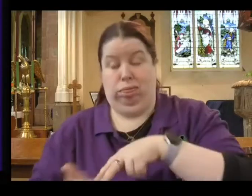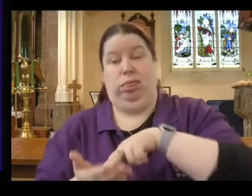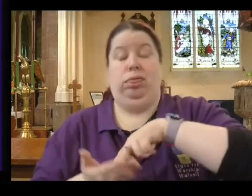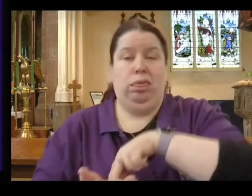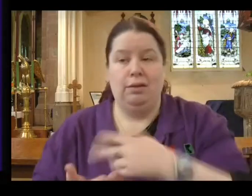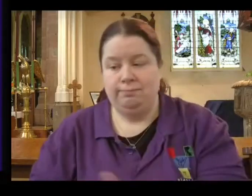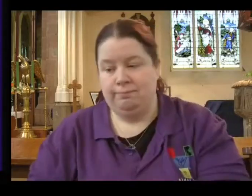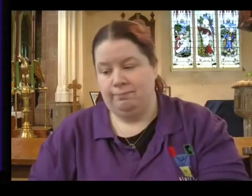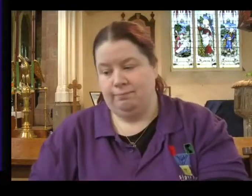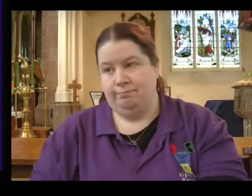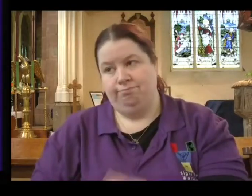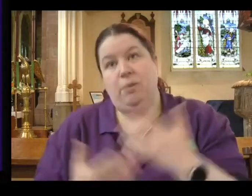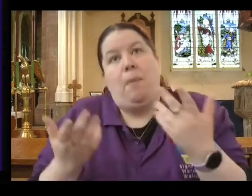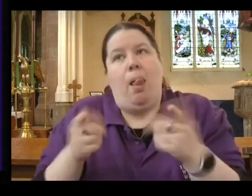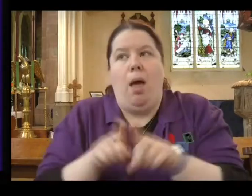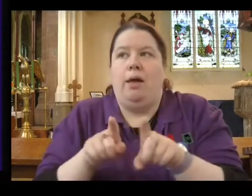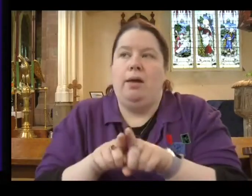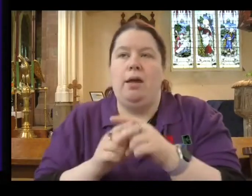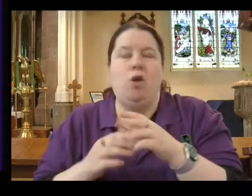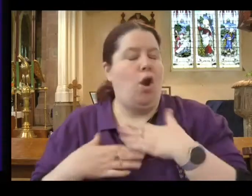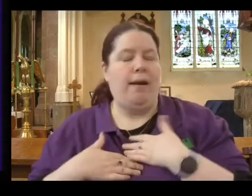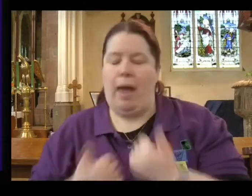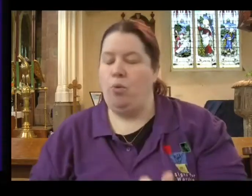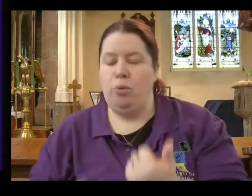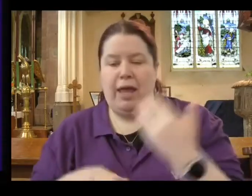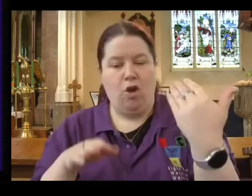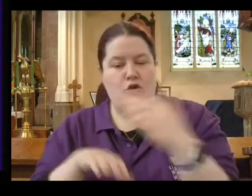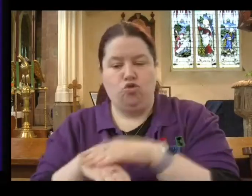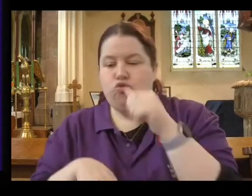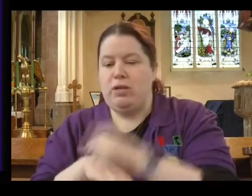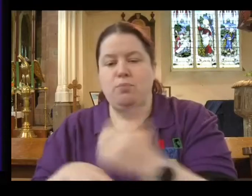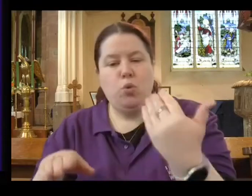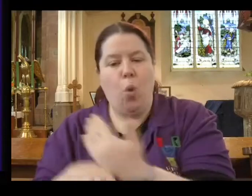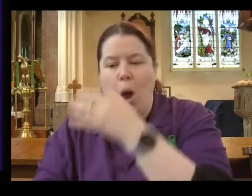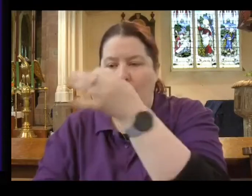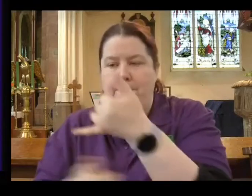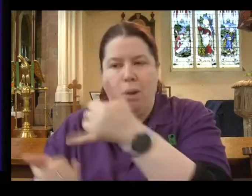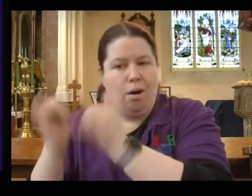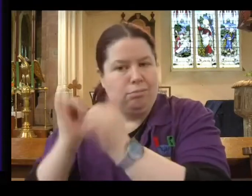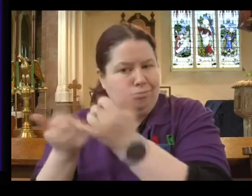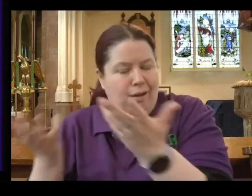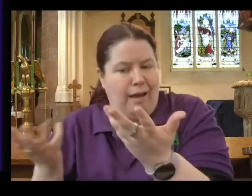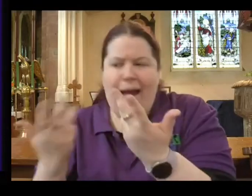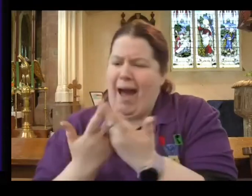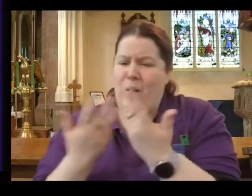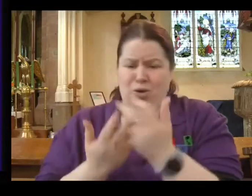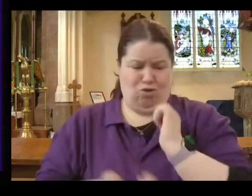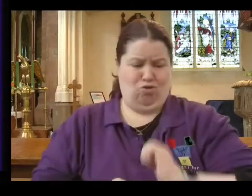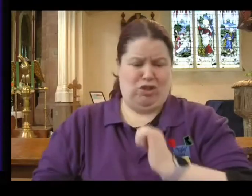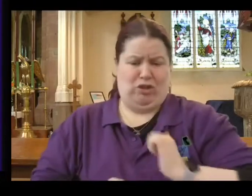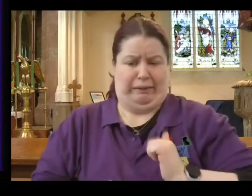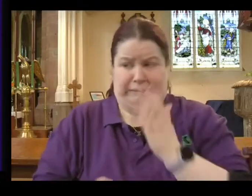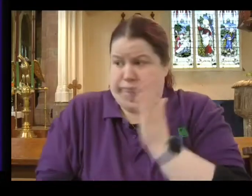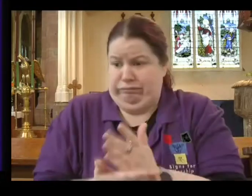guess, an unhealthy Christmas work party. How could a Christian exist in this